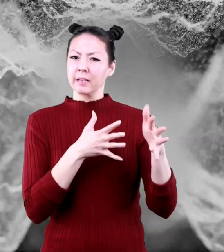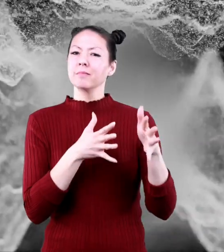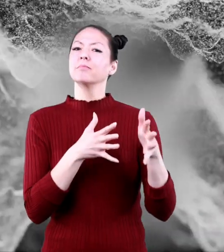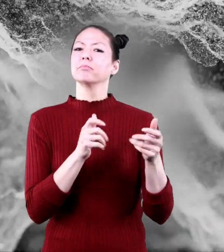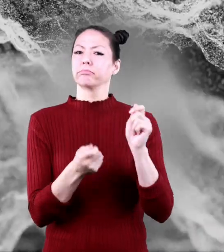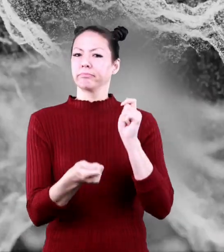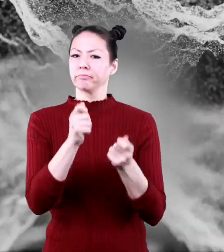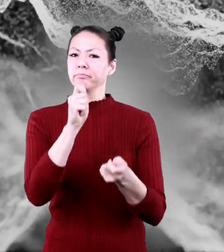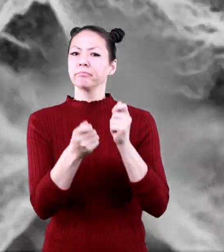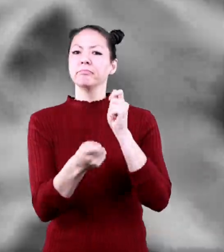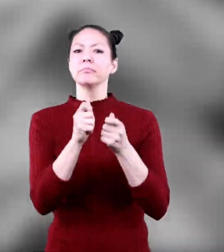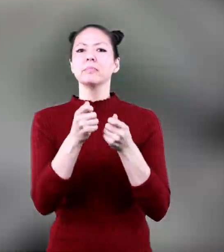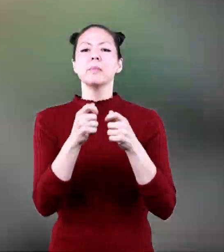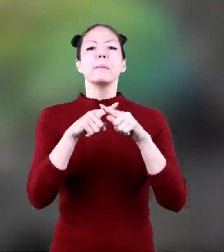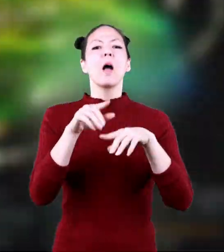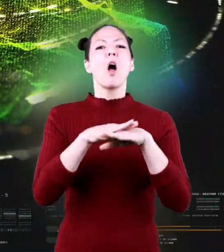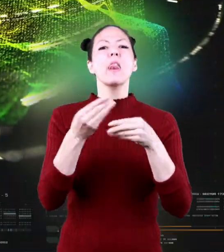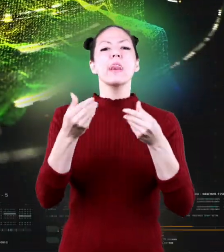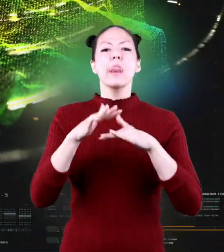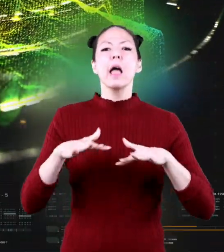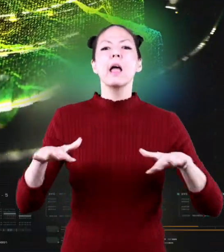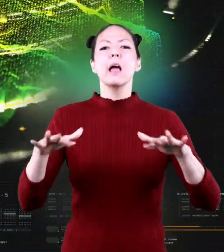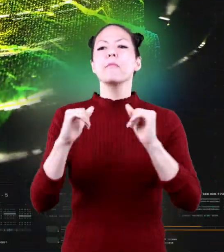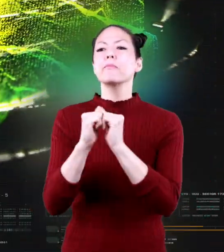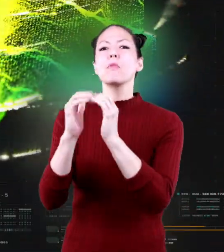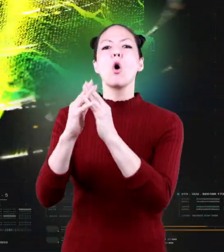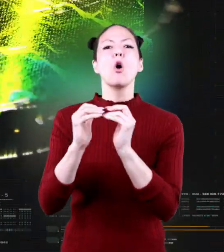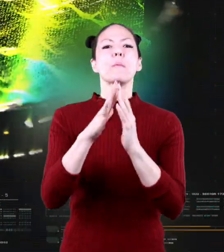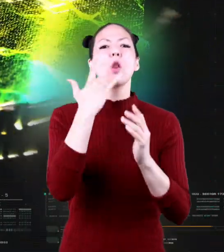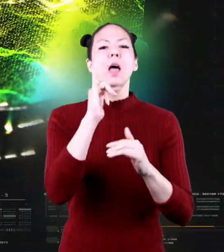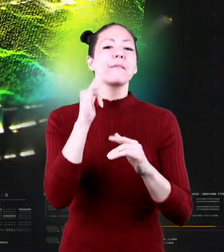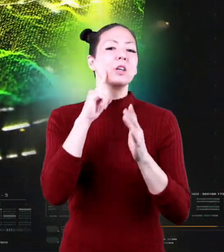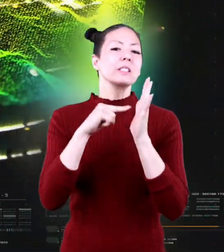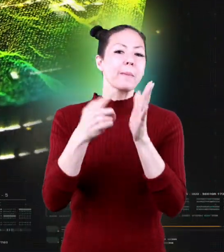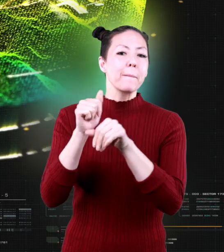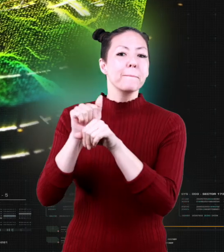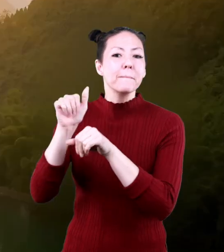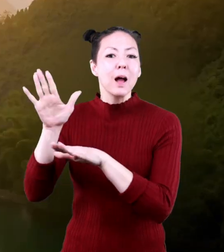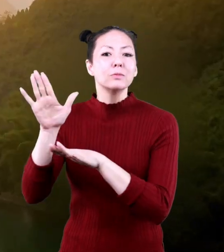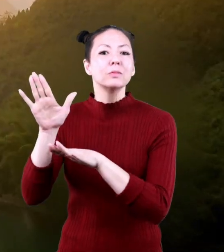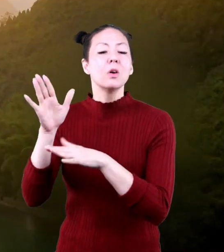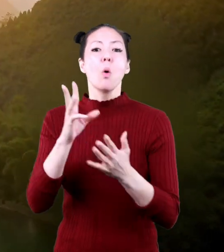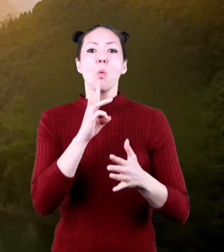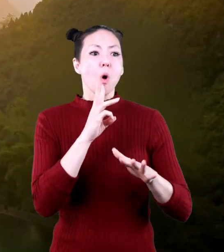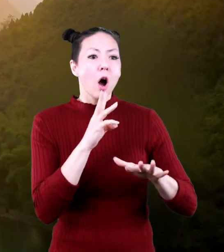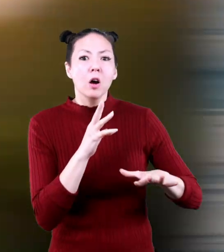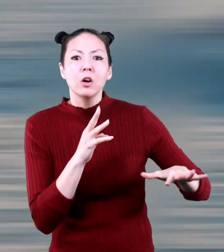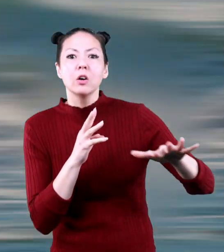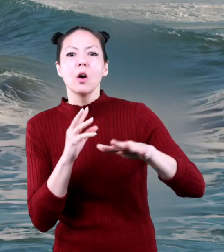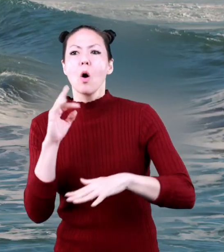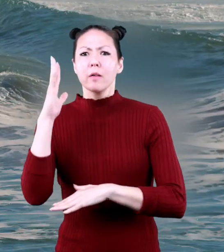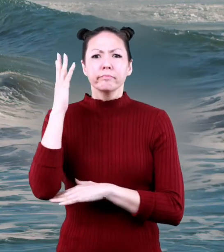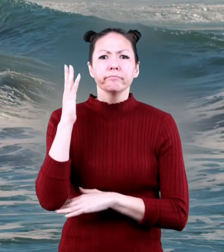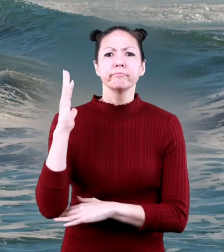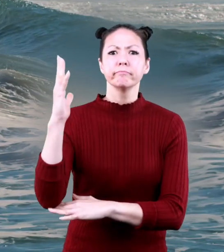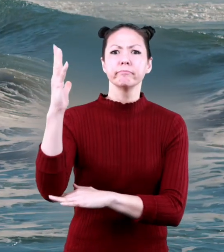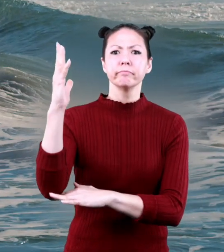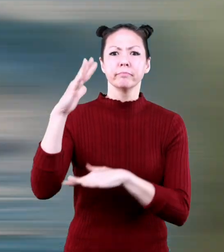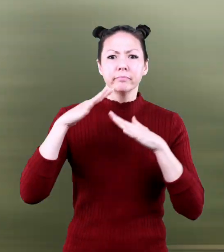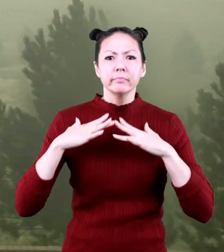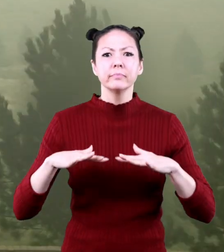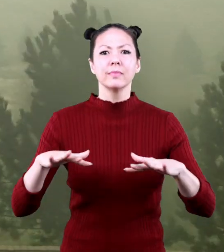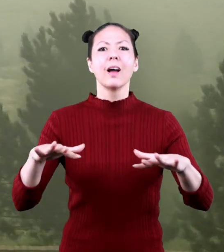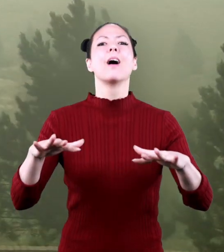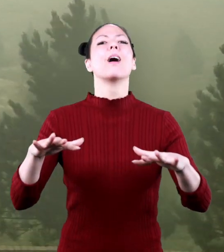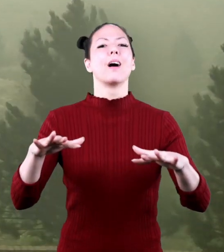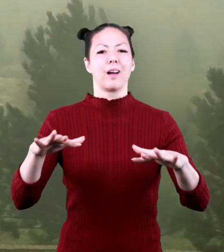can also be changed by the landforms around it. Stuff like mountains, bodies of water,